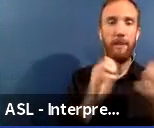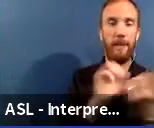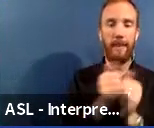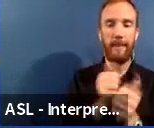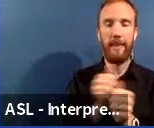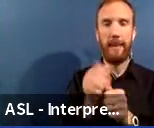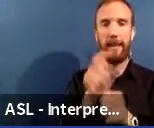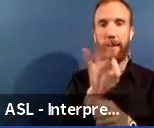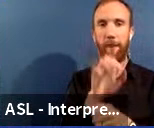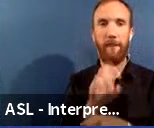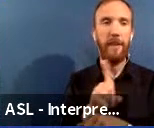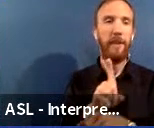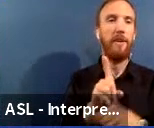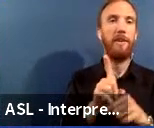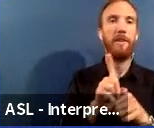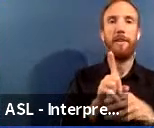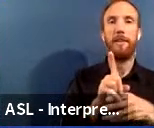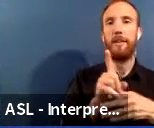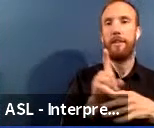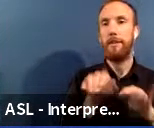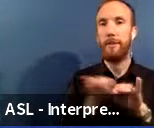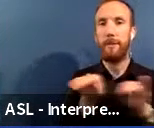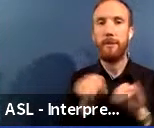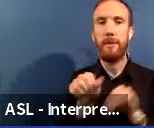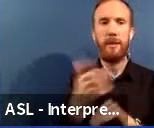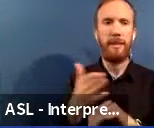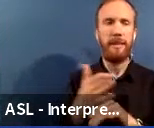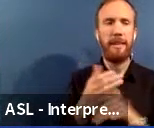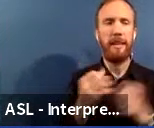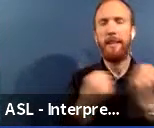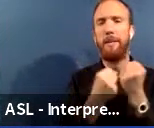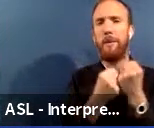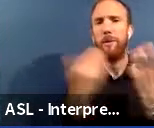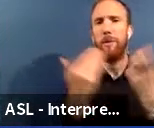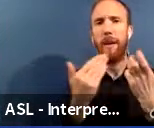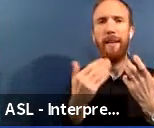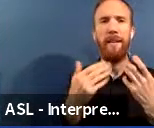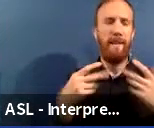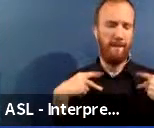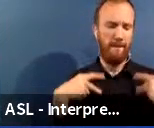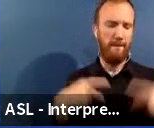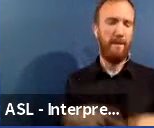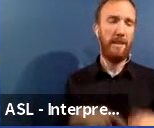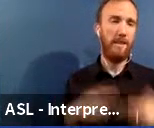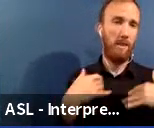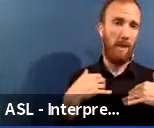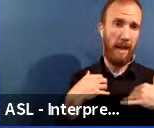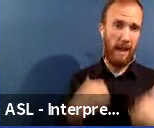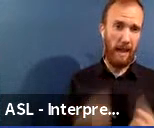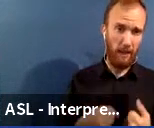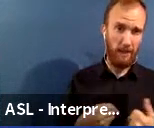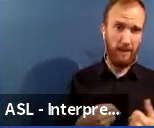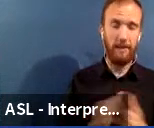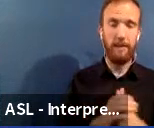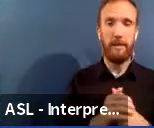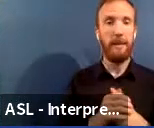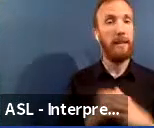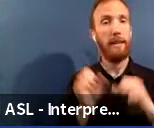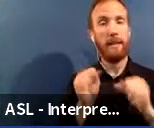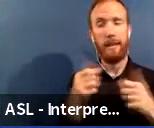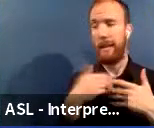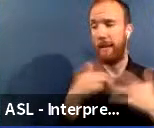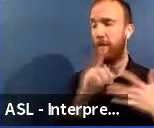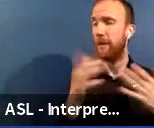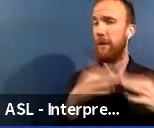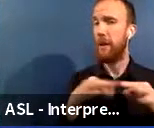CPS students with the resources that support physical health and wellness. And this can have a significant impact on students' abilities